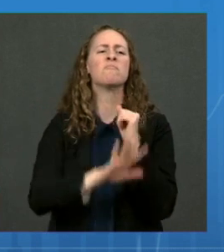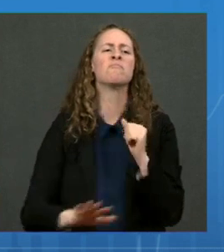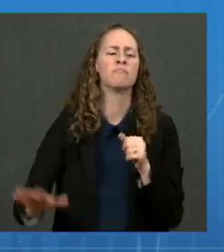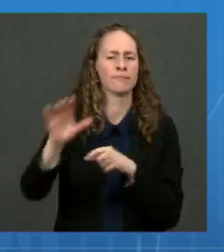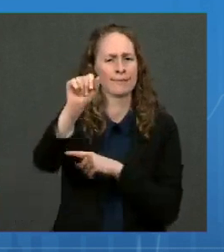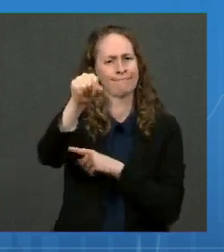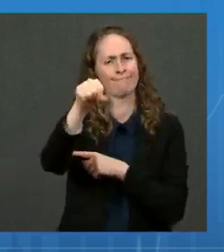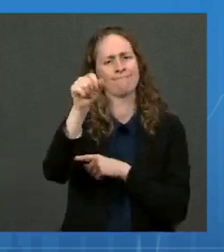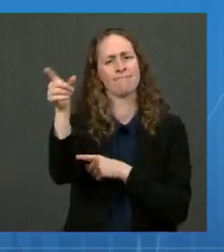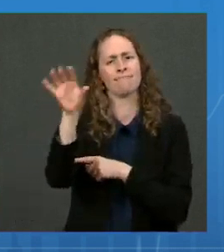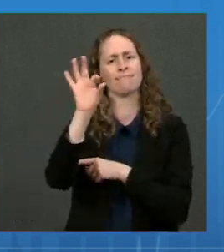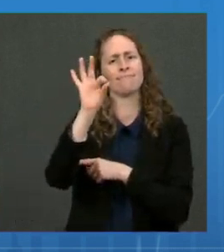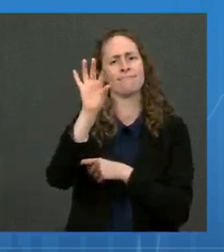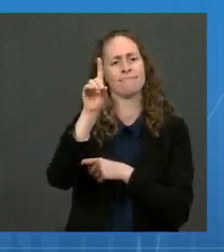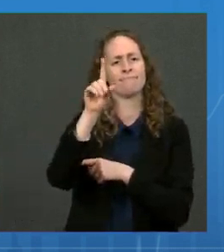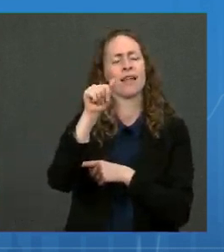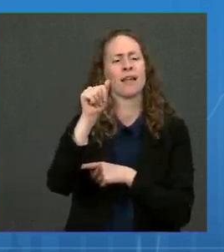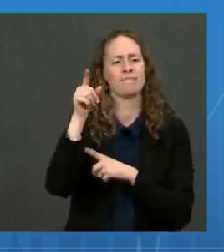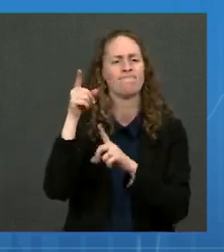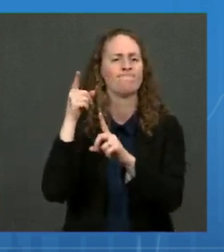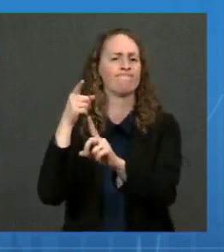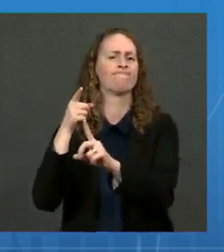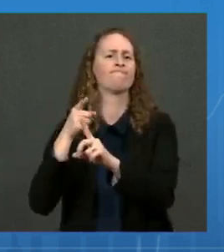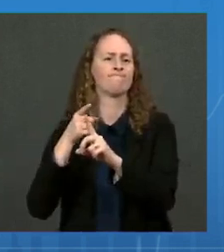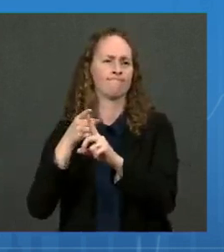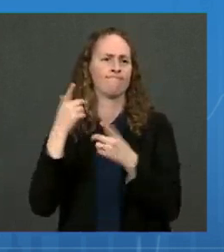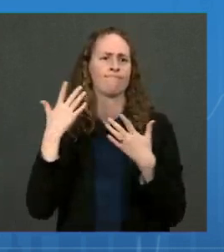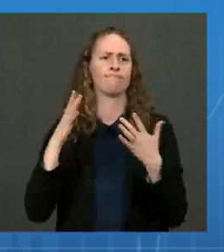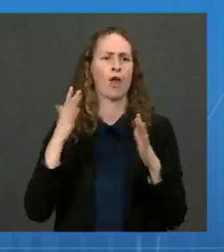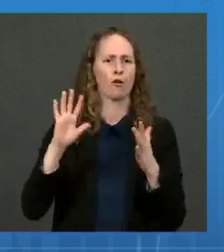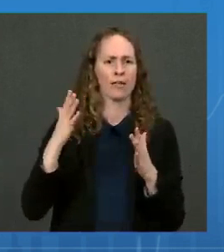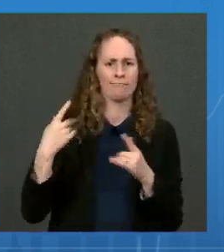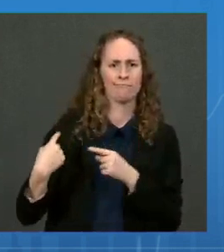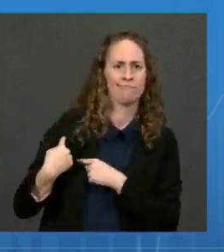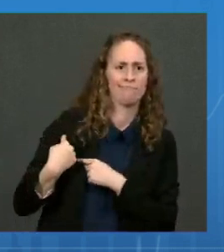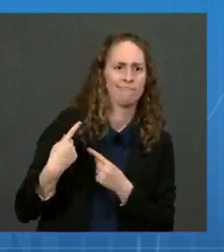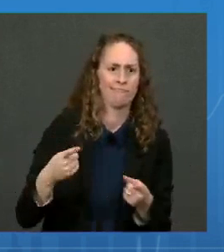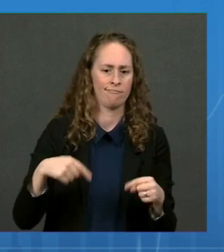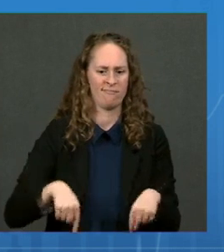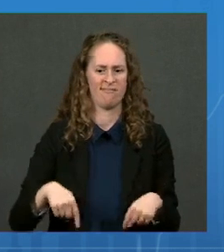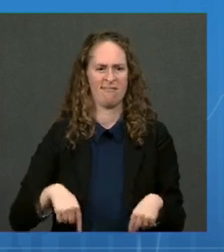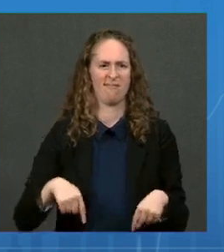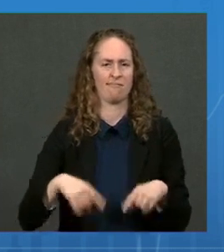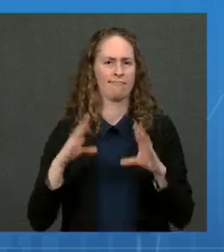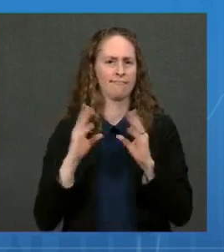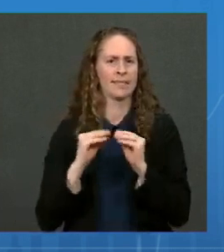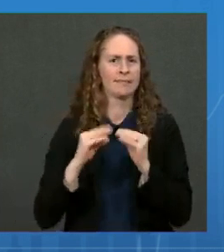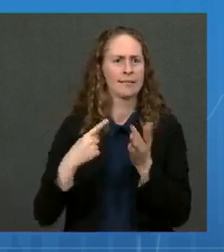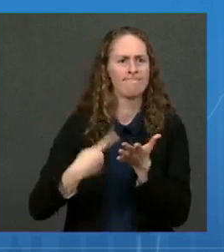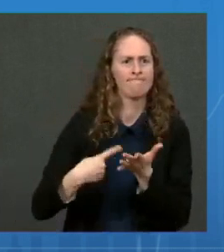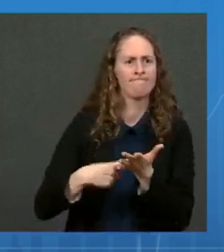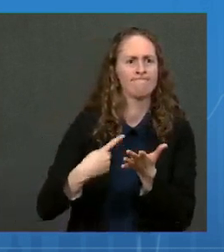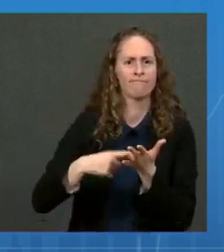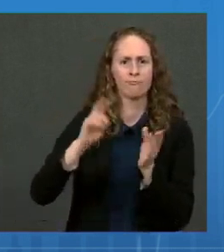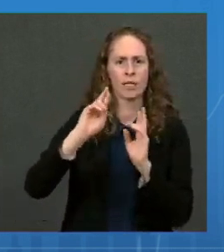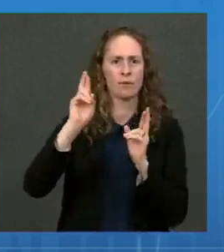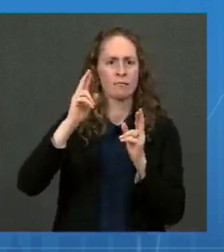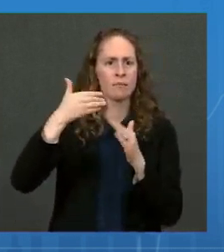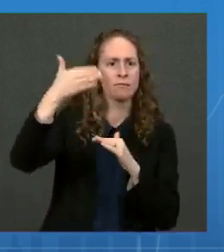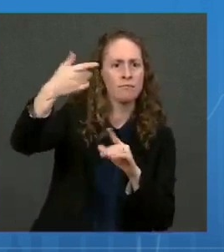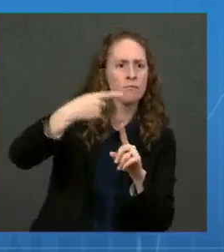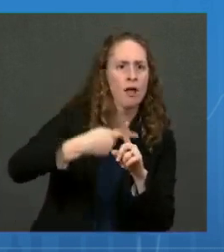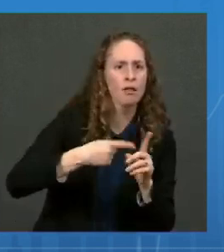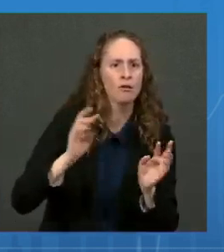as Dr. Murthy said, has scheduled meetings for late this month and early next month. So we've been in